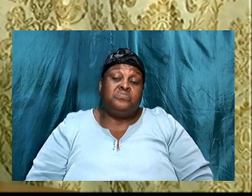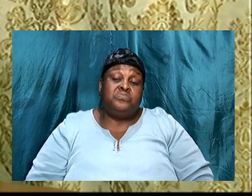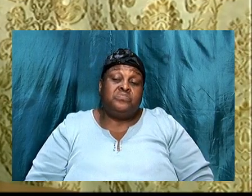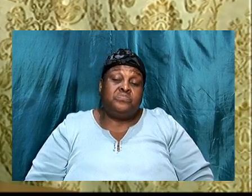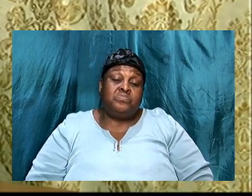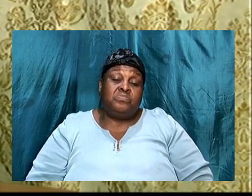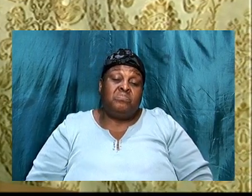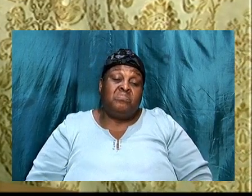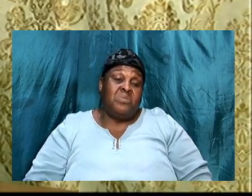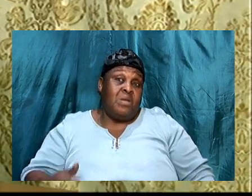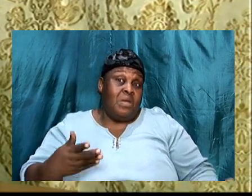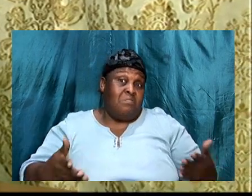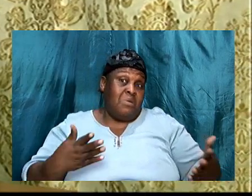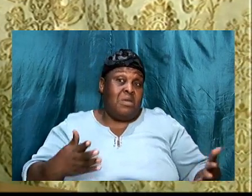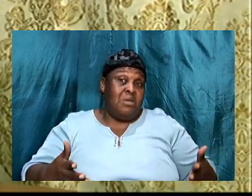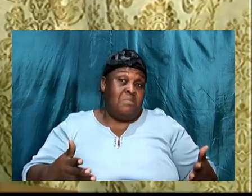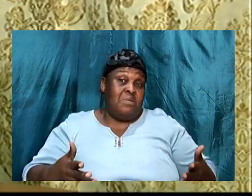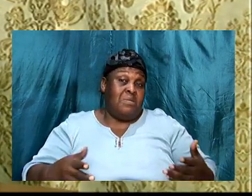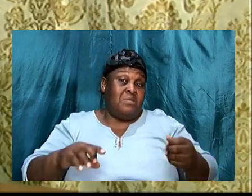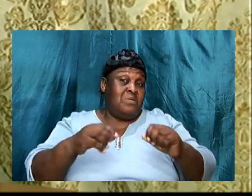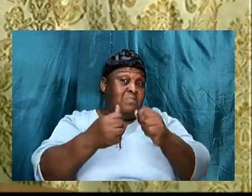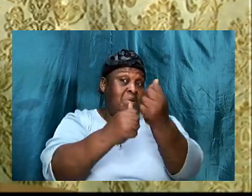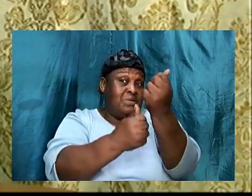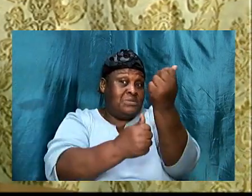might cause you, to turn your back on him,